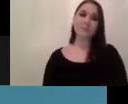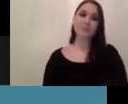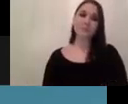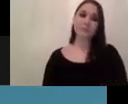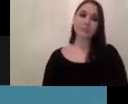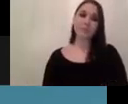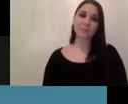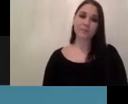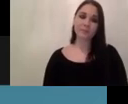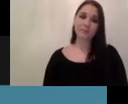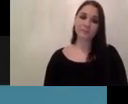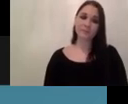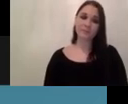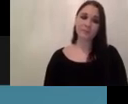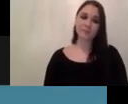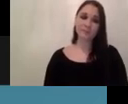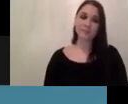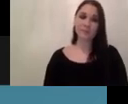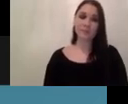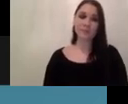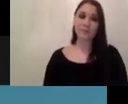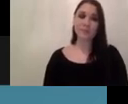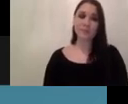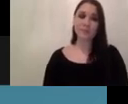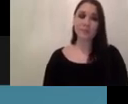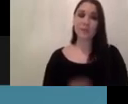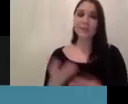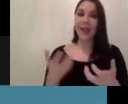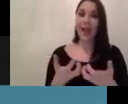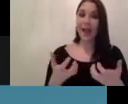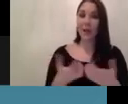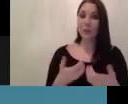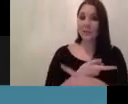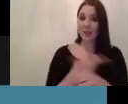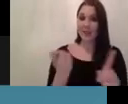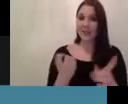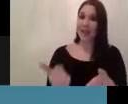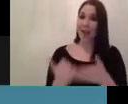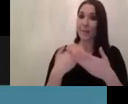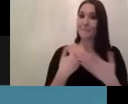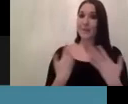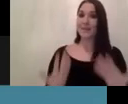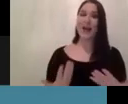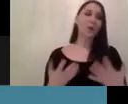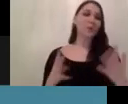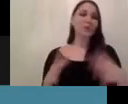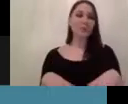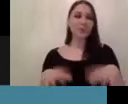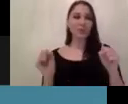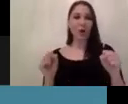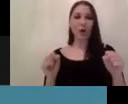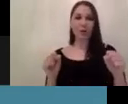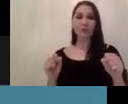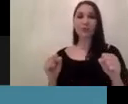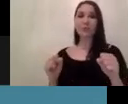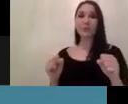this project and how does this help you now so we had at the beginning the risk and impact matrix